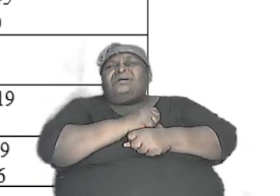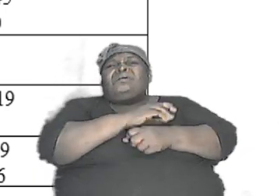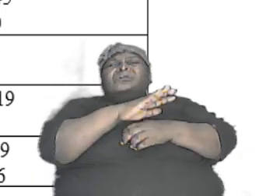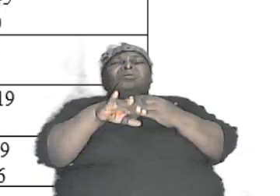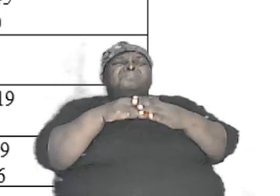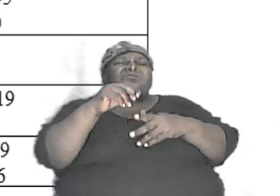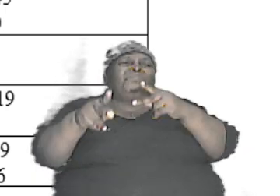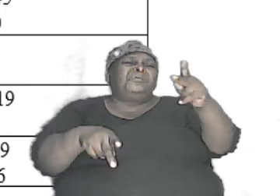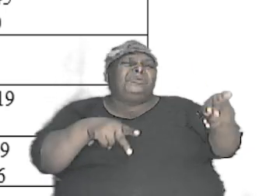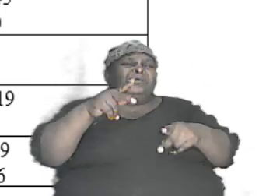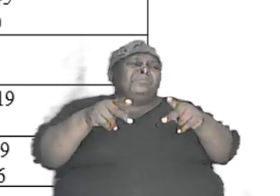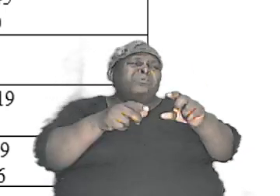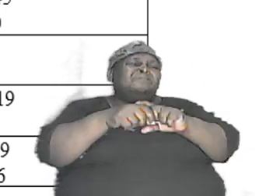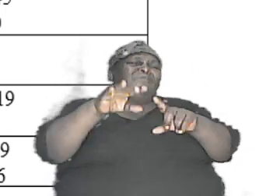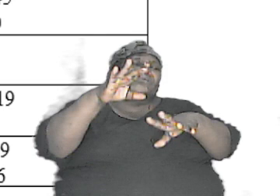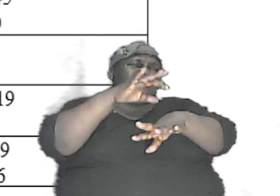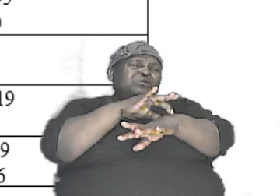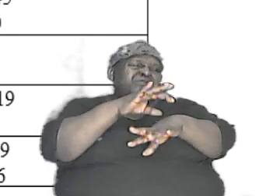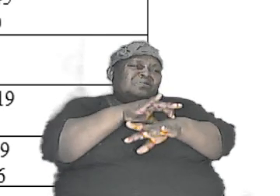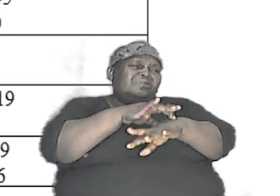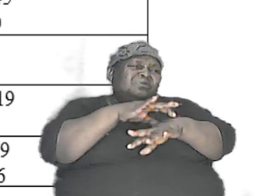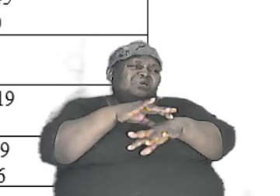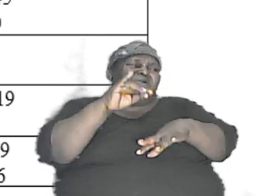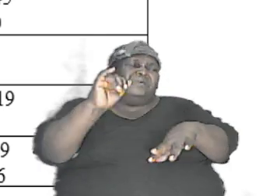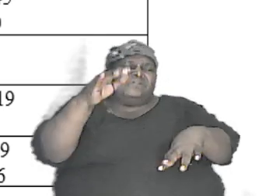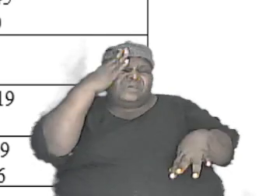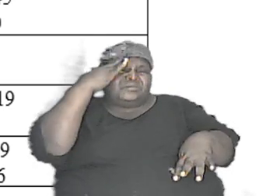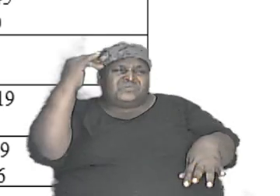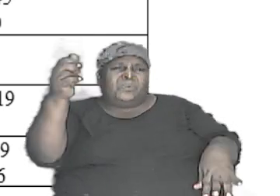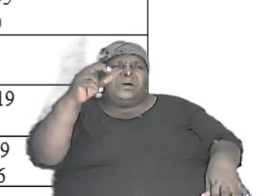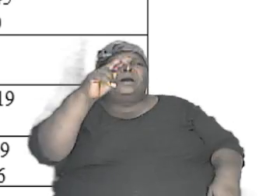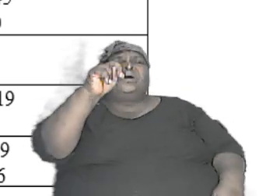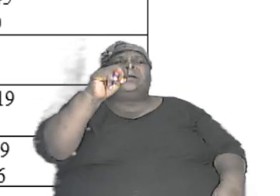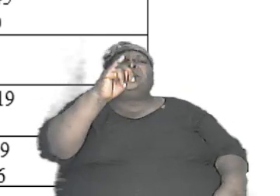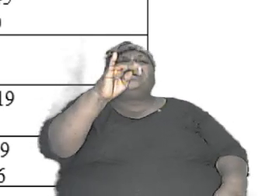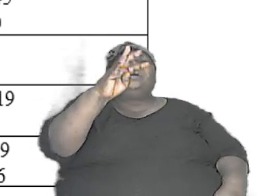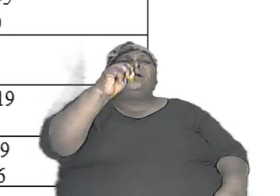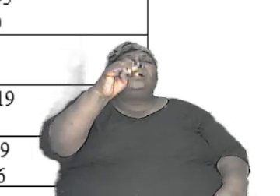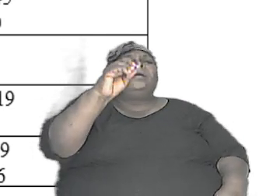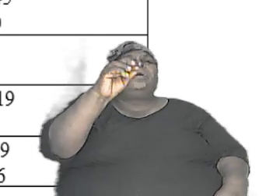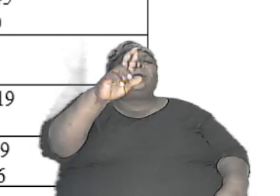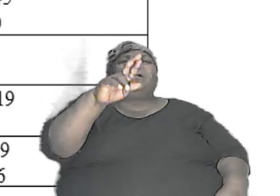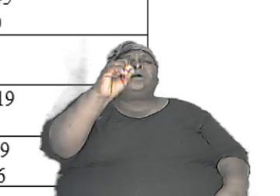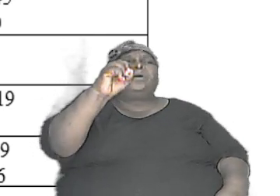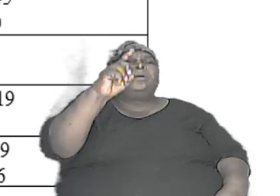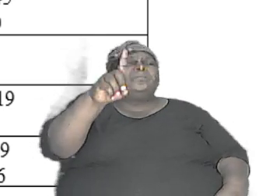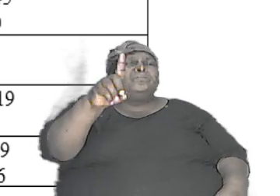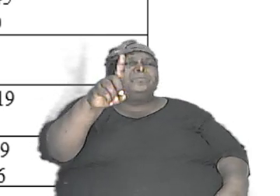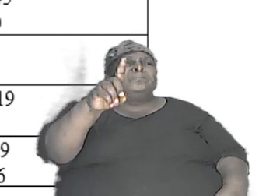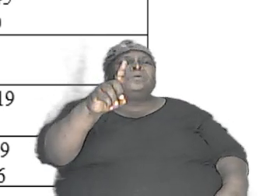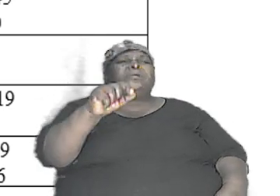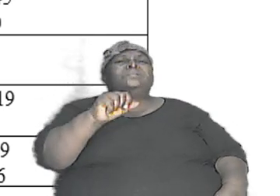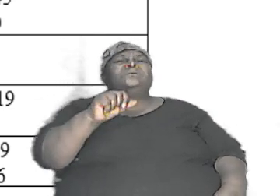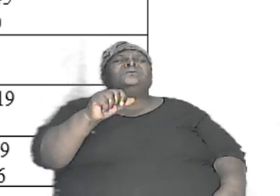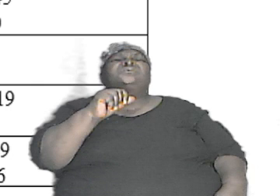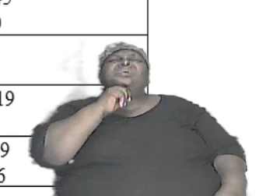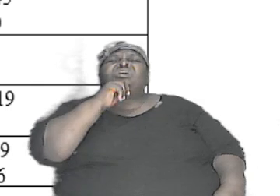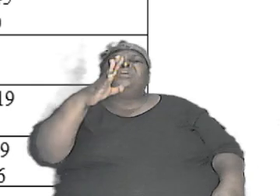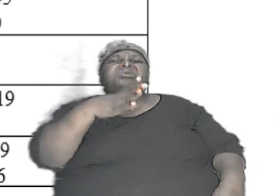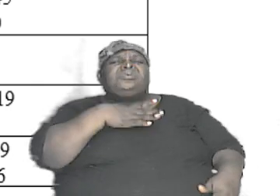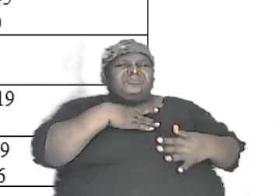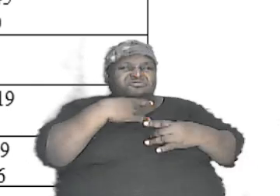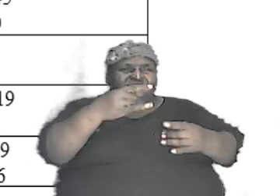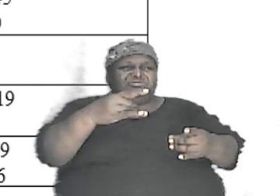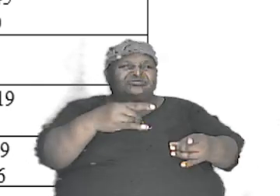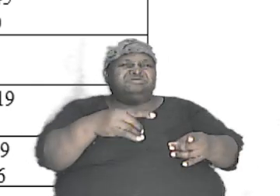earth that's what Nimrod was doing then and this is why God mashed it up for a number of reasons he was not interested in a